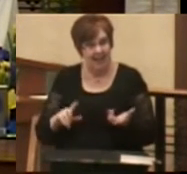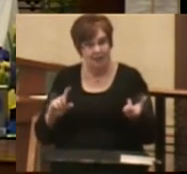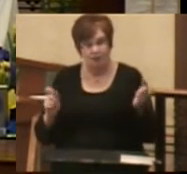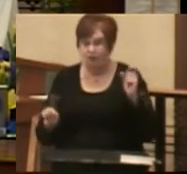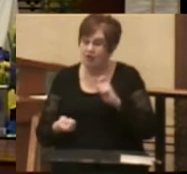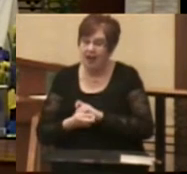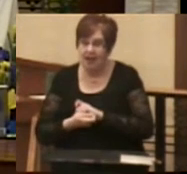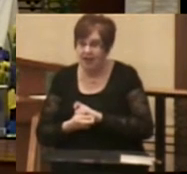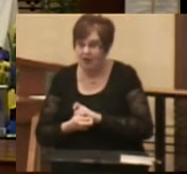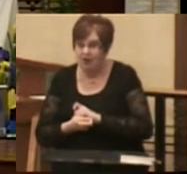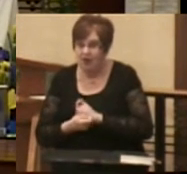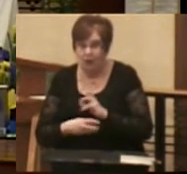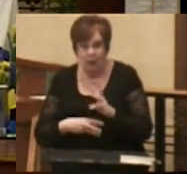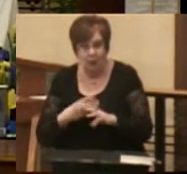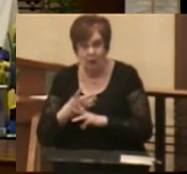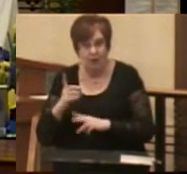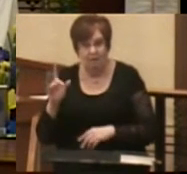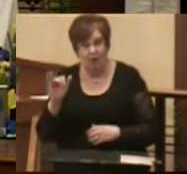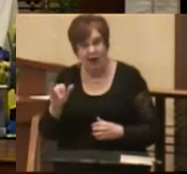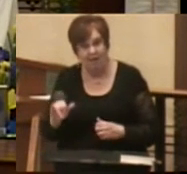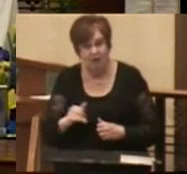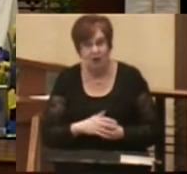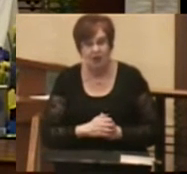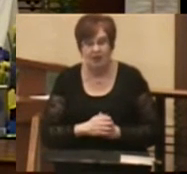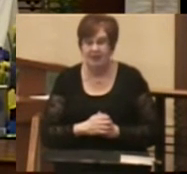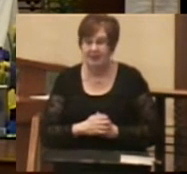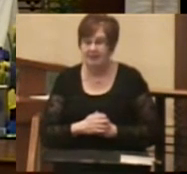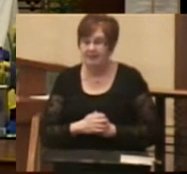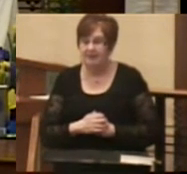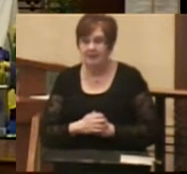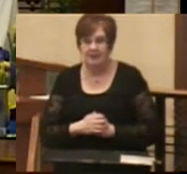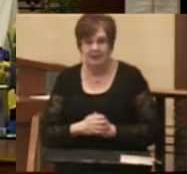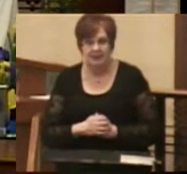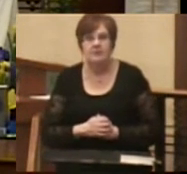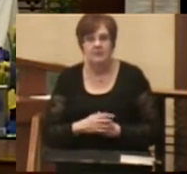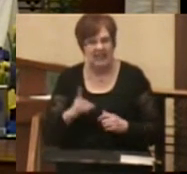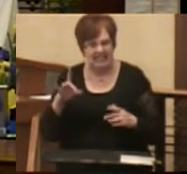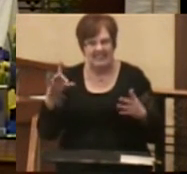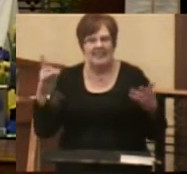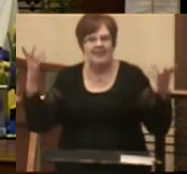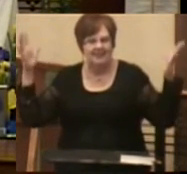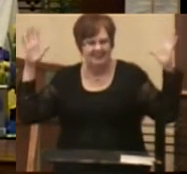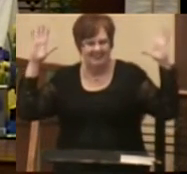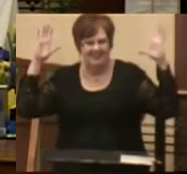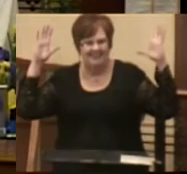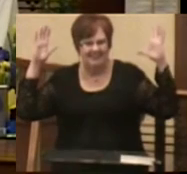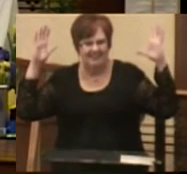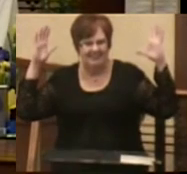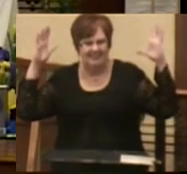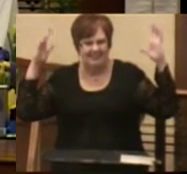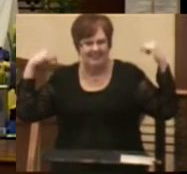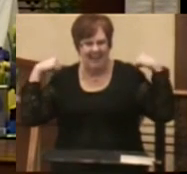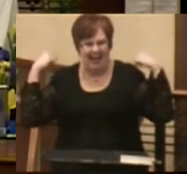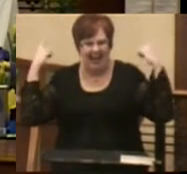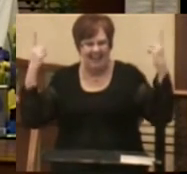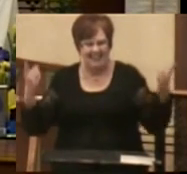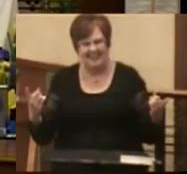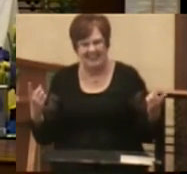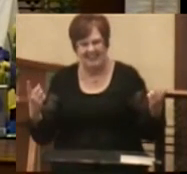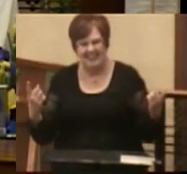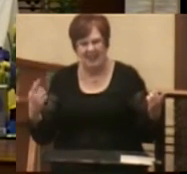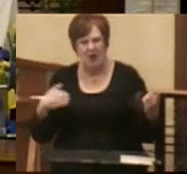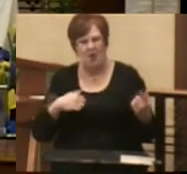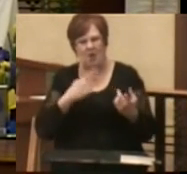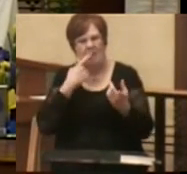the world forever? He did, and it has. We